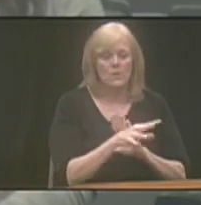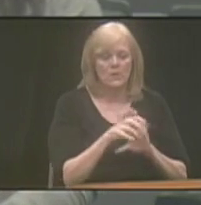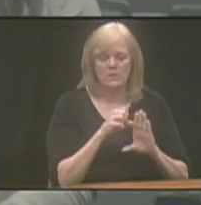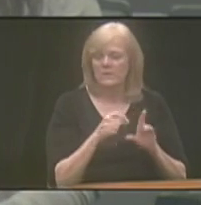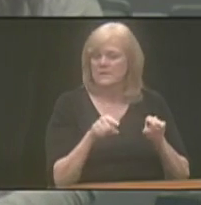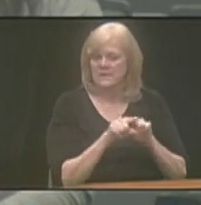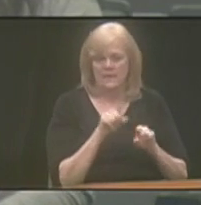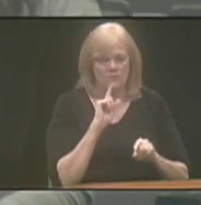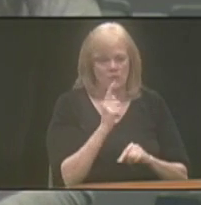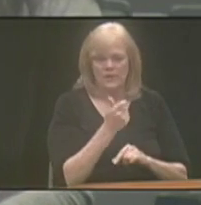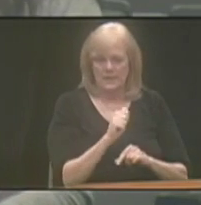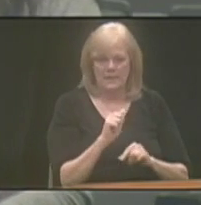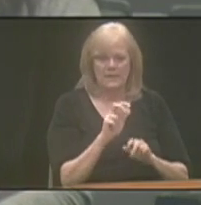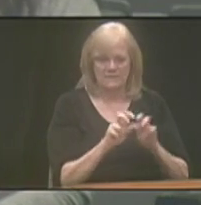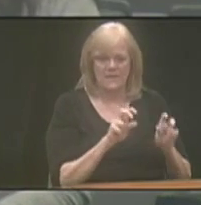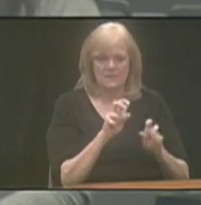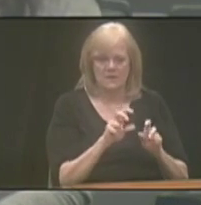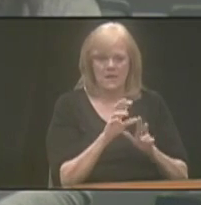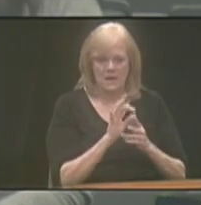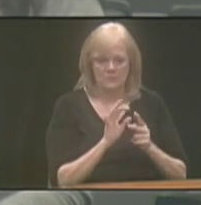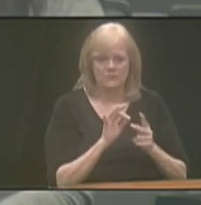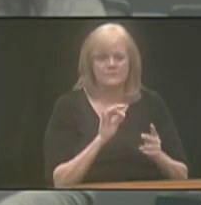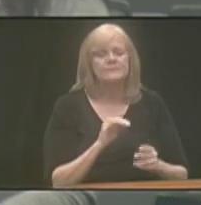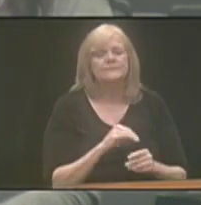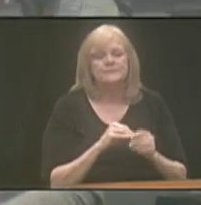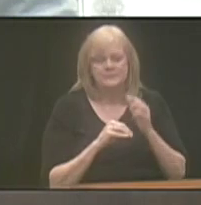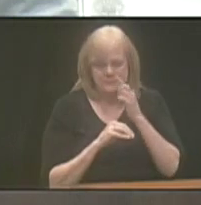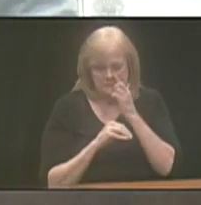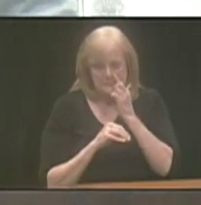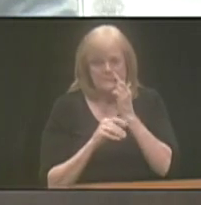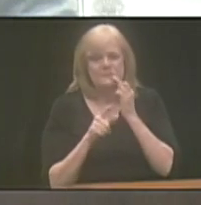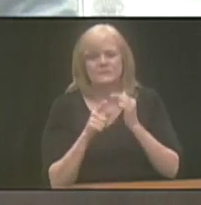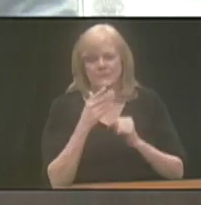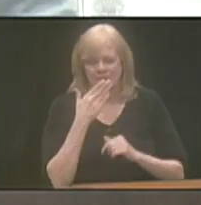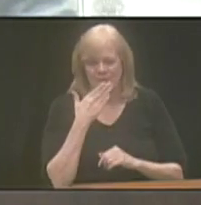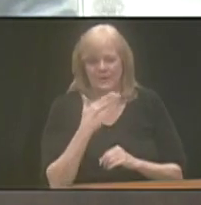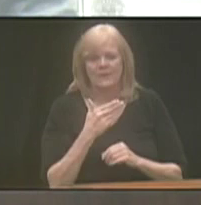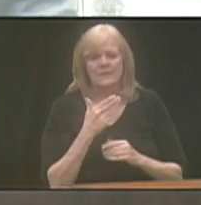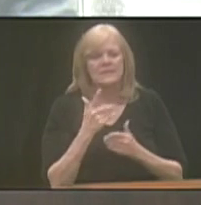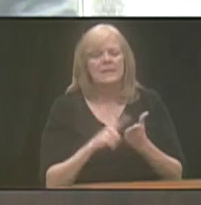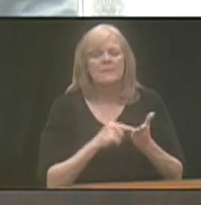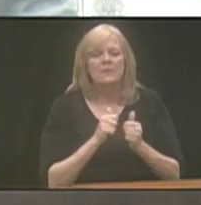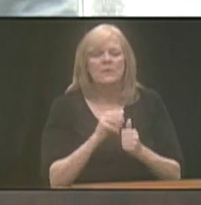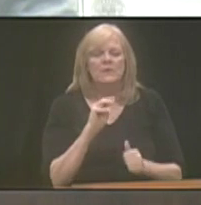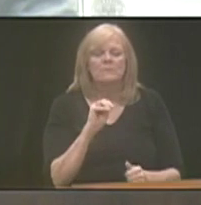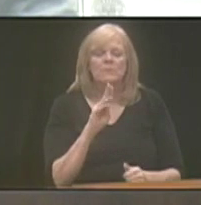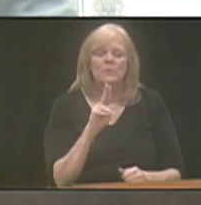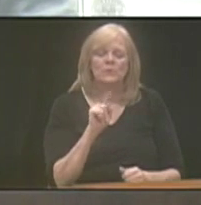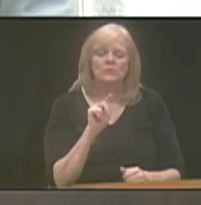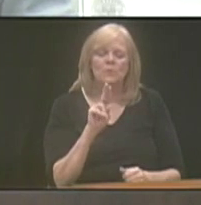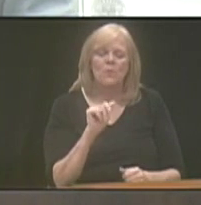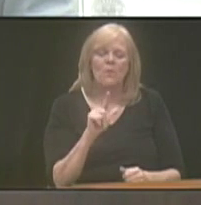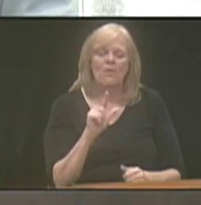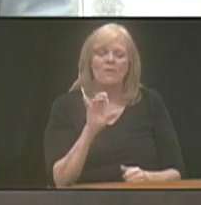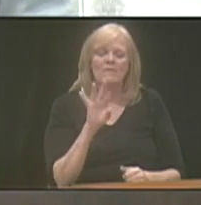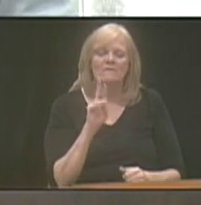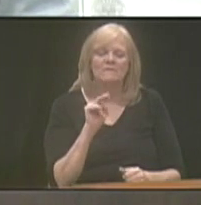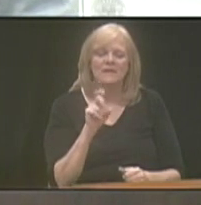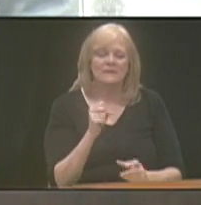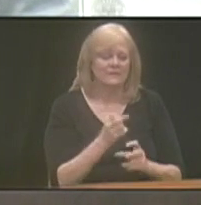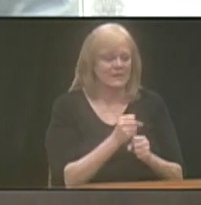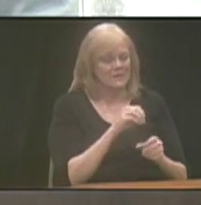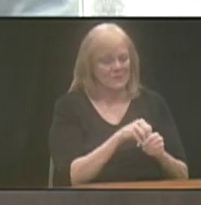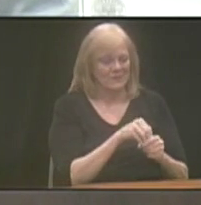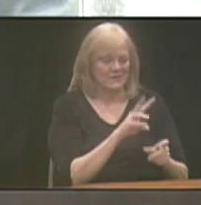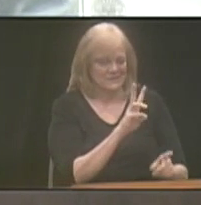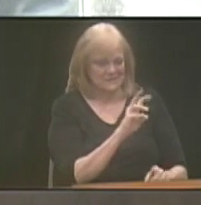options are the same for any of the investment options. Good. Yeah, know sometimes with mutual funds, there's a, you know, if you get in